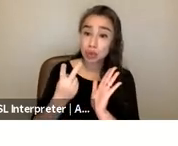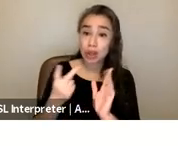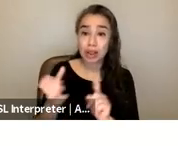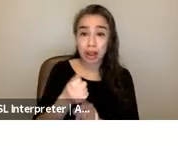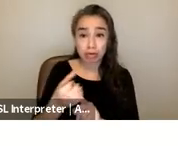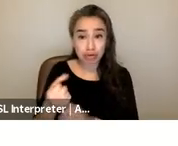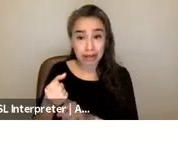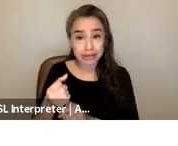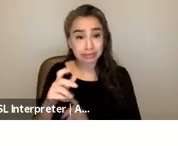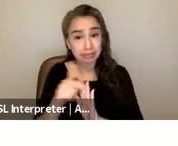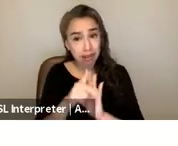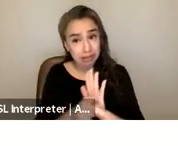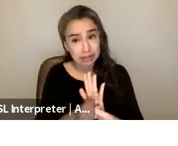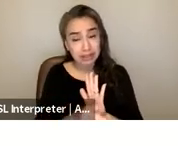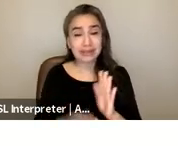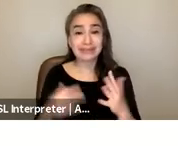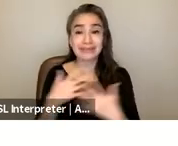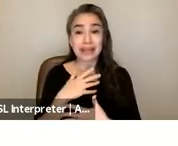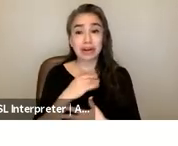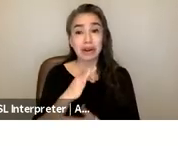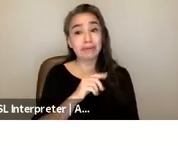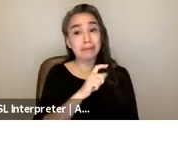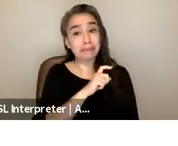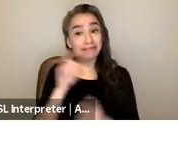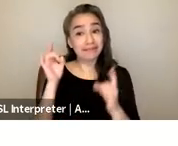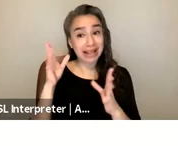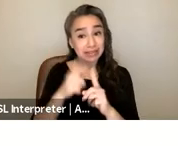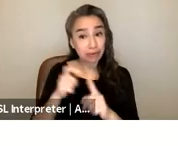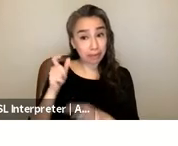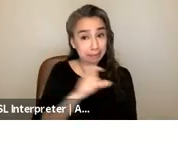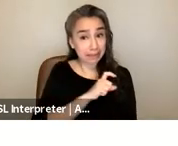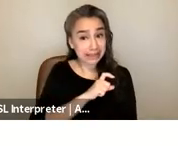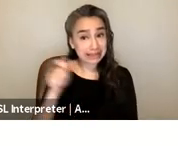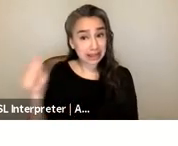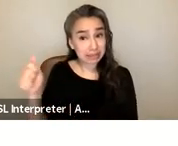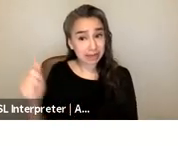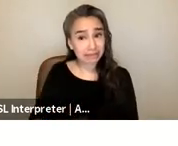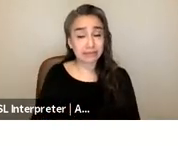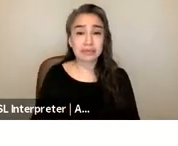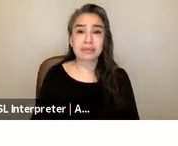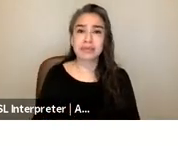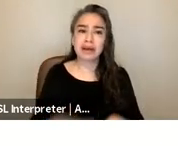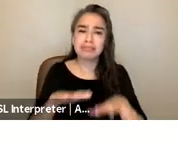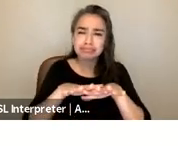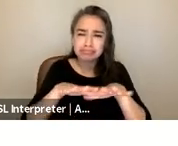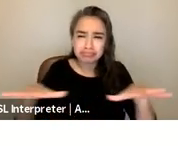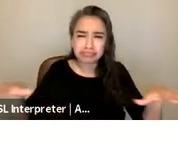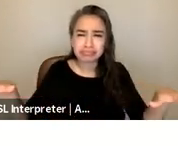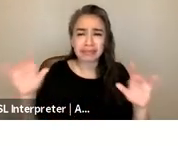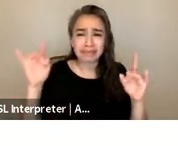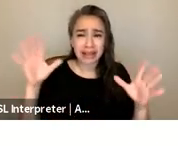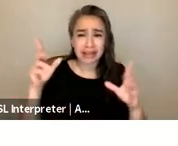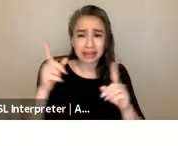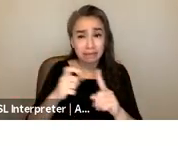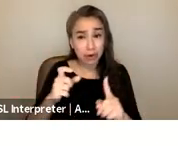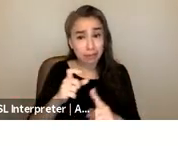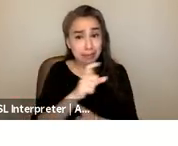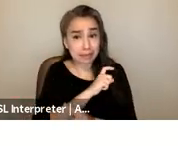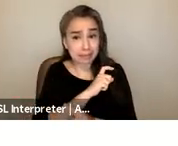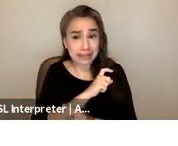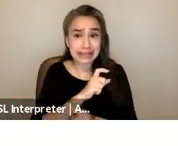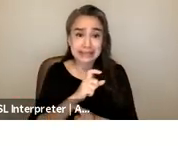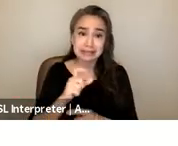and fear of police violence um given the widespread violence enacted by policing institution many